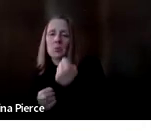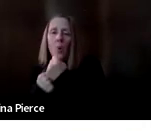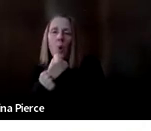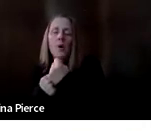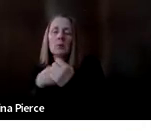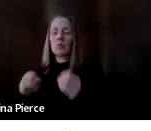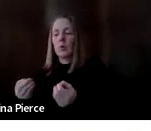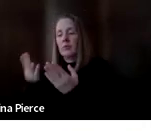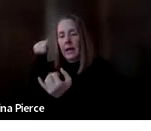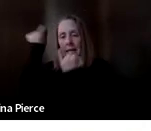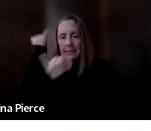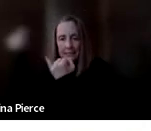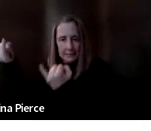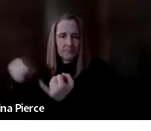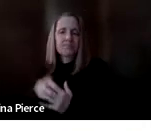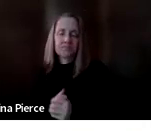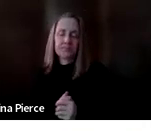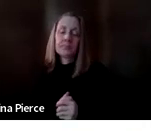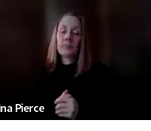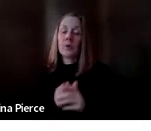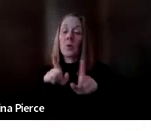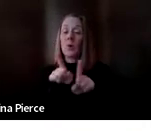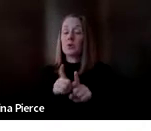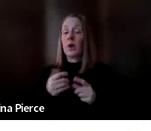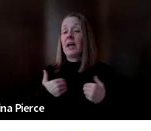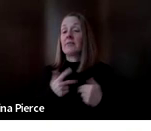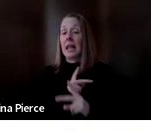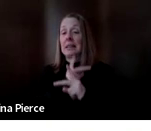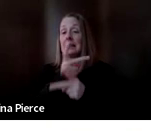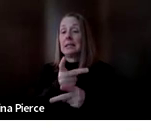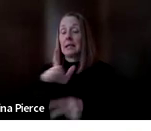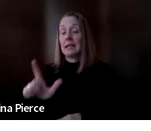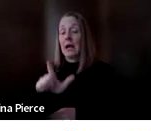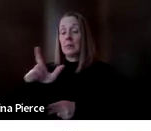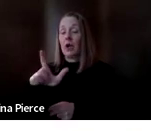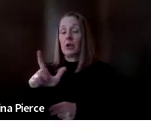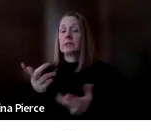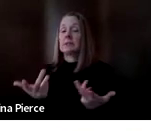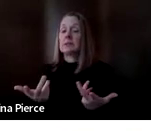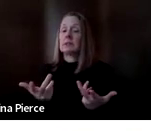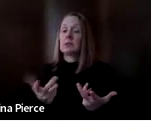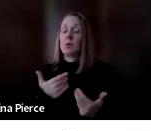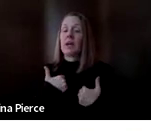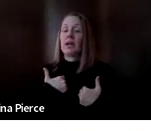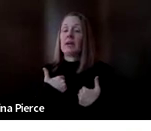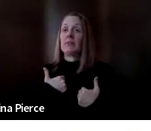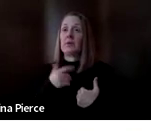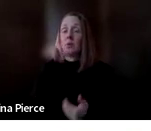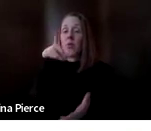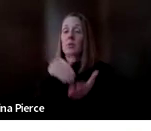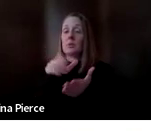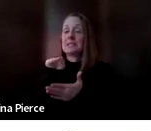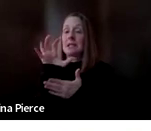ideas on both ways we also have a lending library and a loan program so we have over 1600 pieces of at